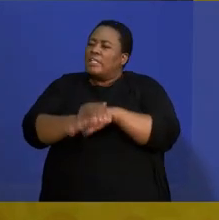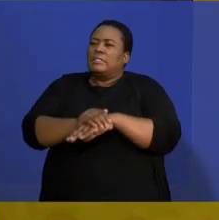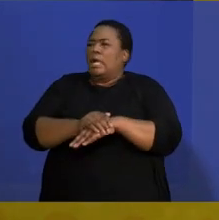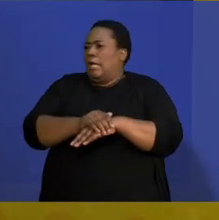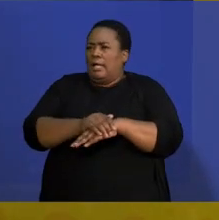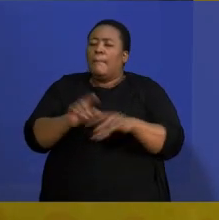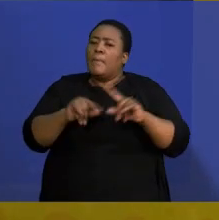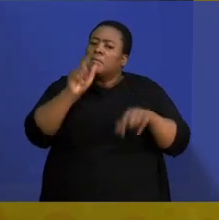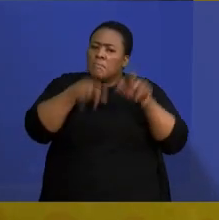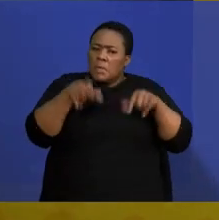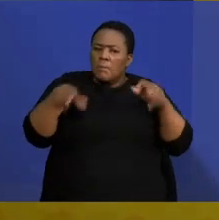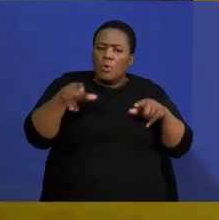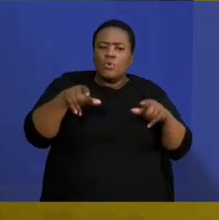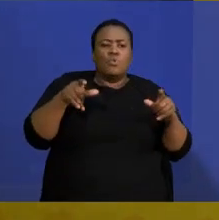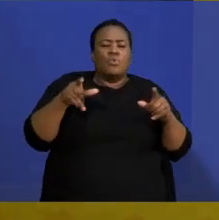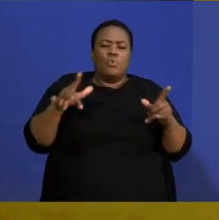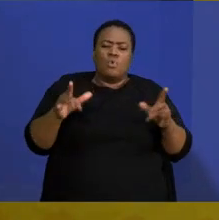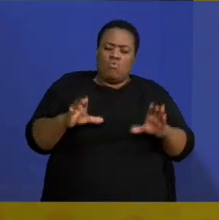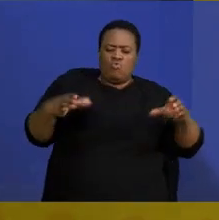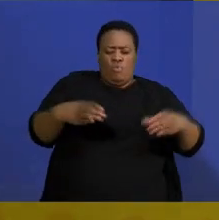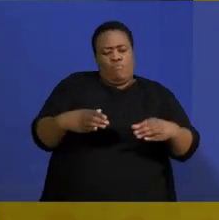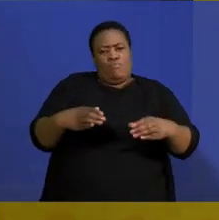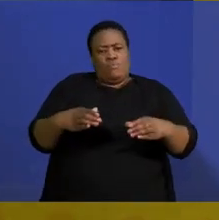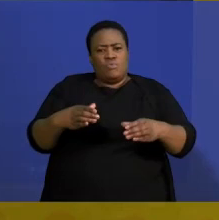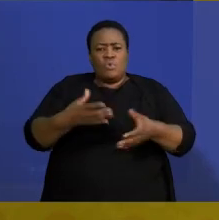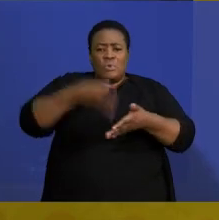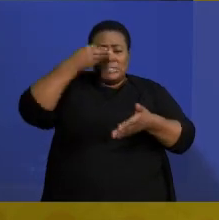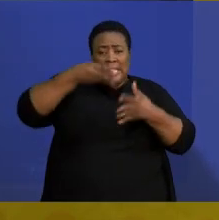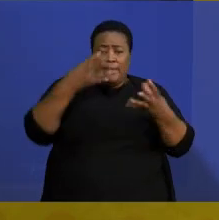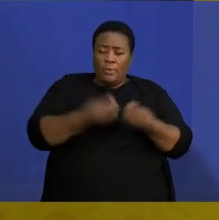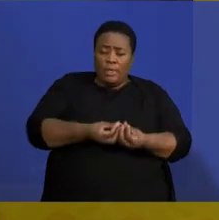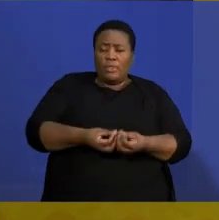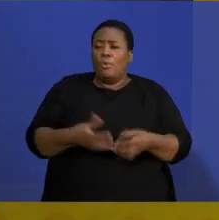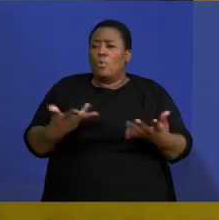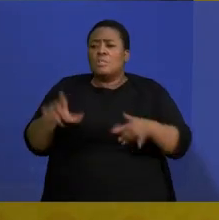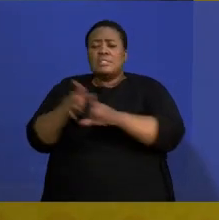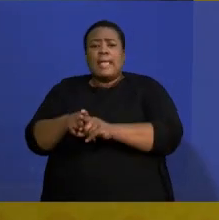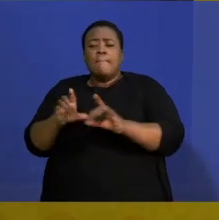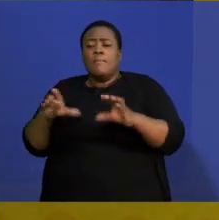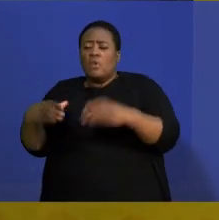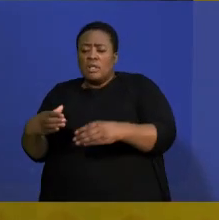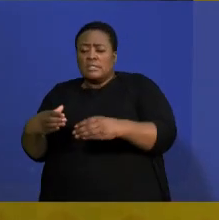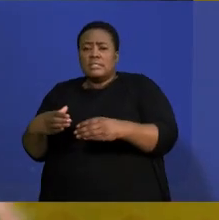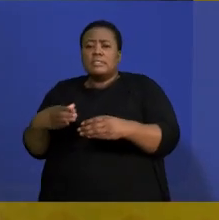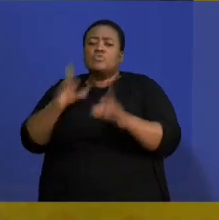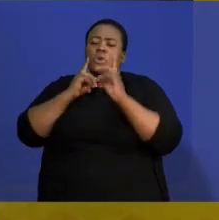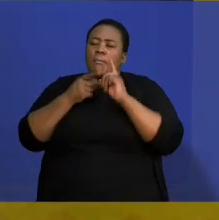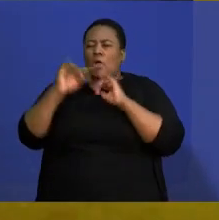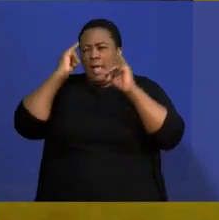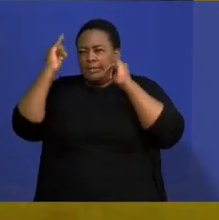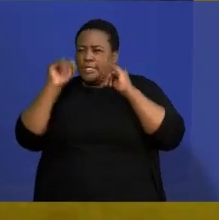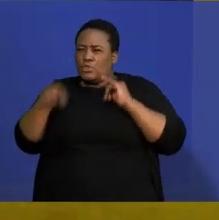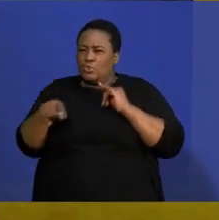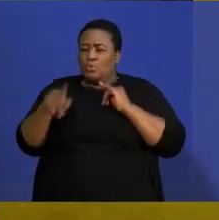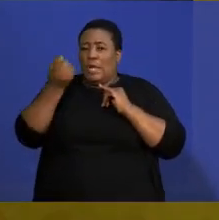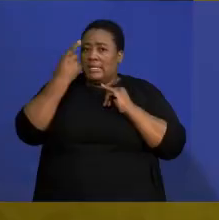have people that you are studying with or that are in the same class as you. And talk to them about ideas that you understand and about questions that